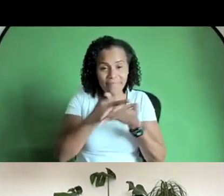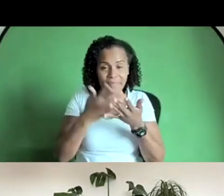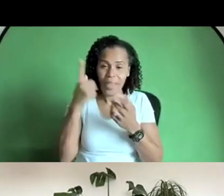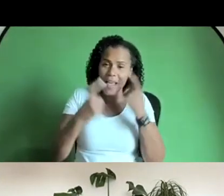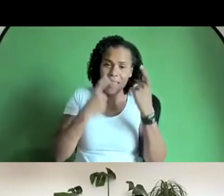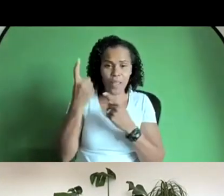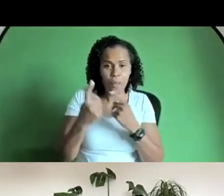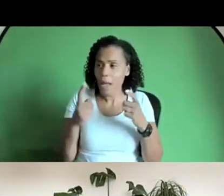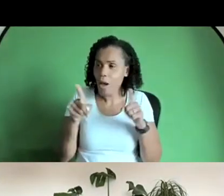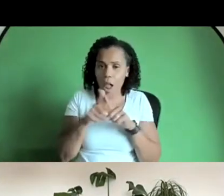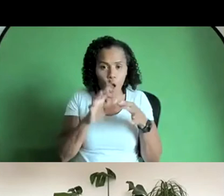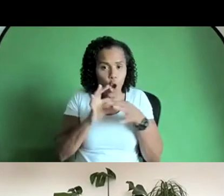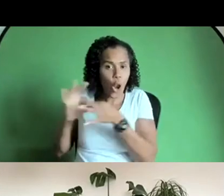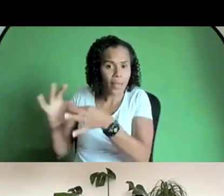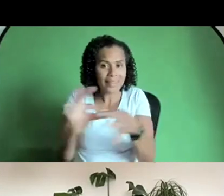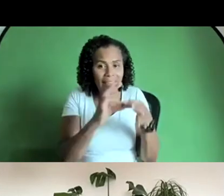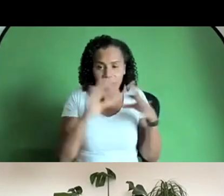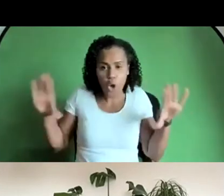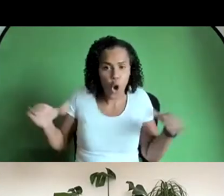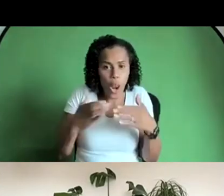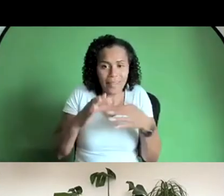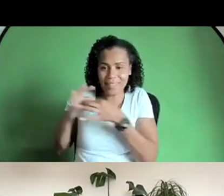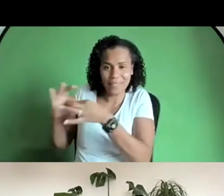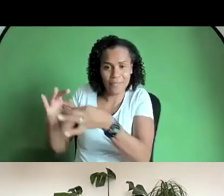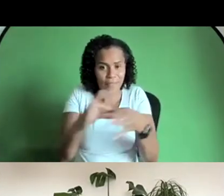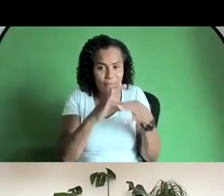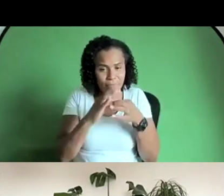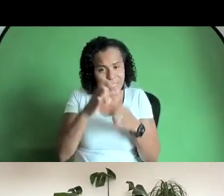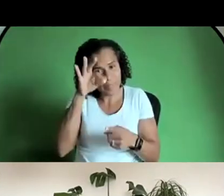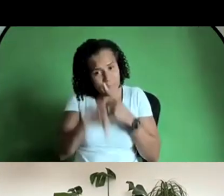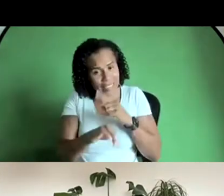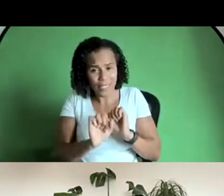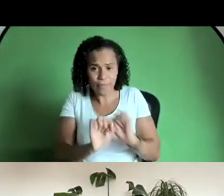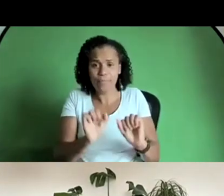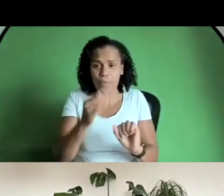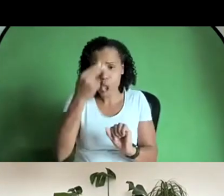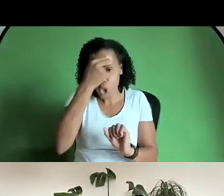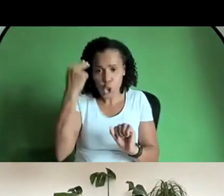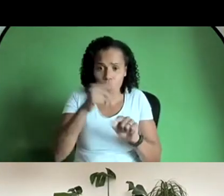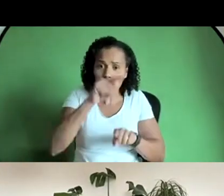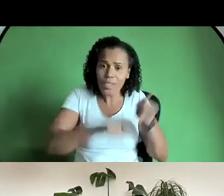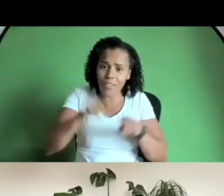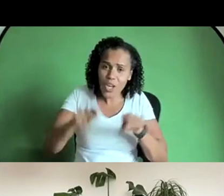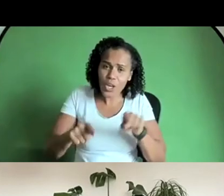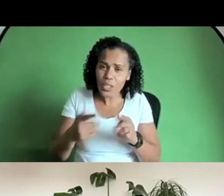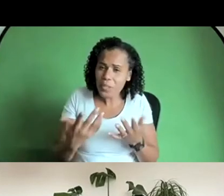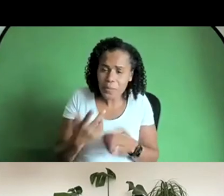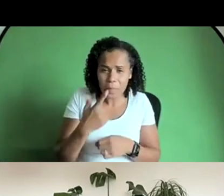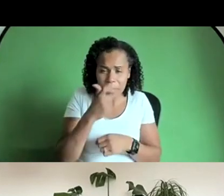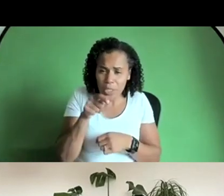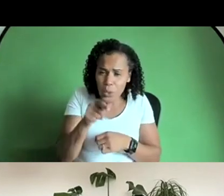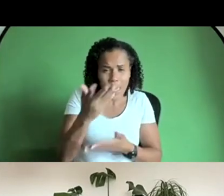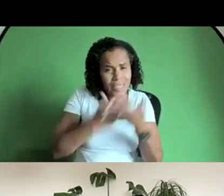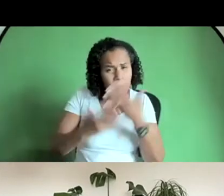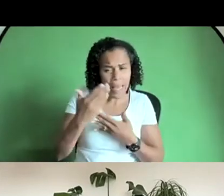approaches and support for neurodiverse artist practice um can you tell us a bit about that relationship with lisa